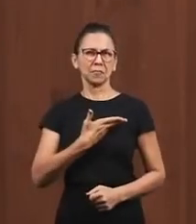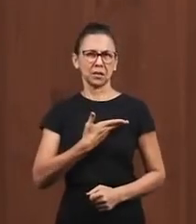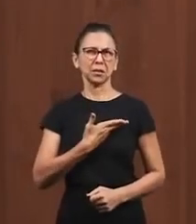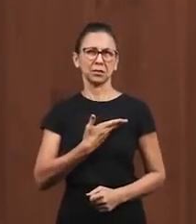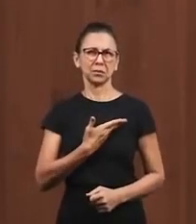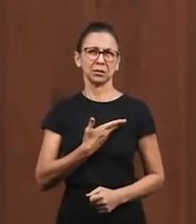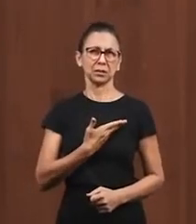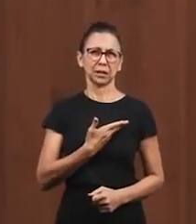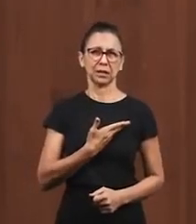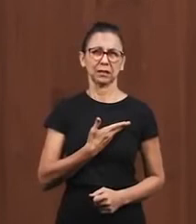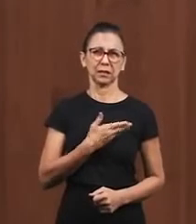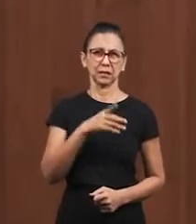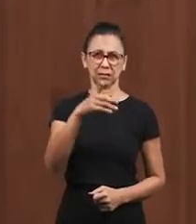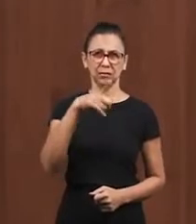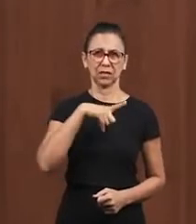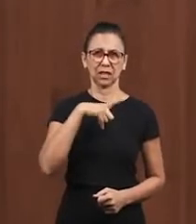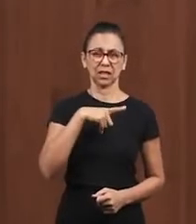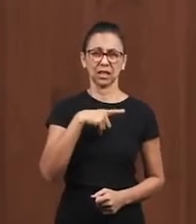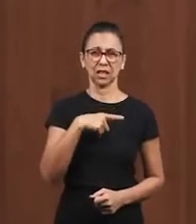have as an example